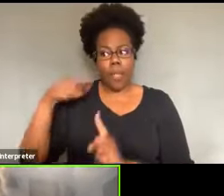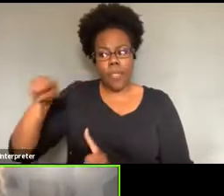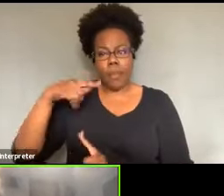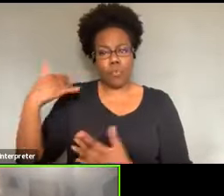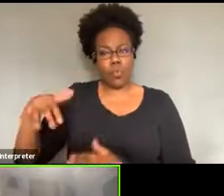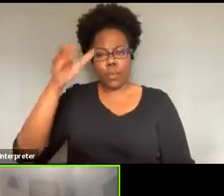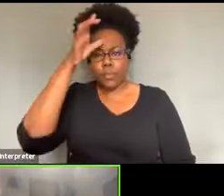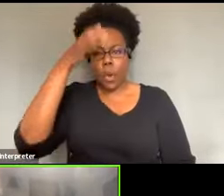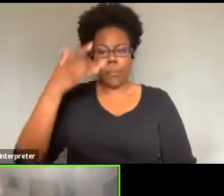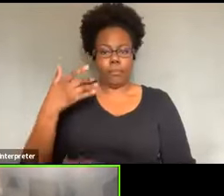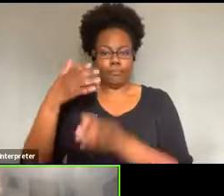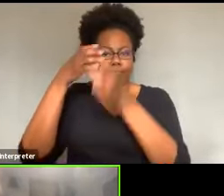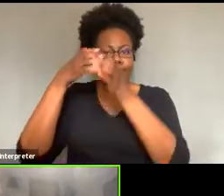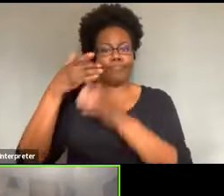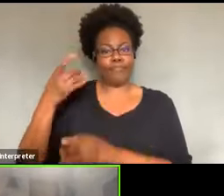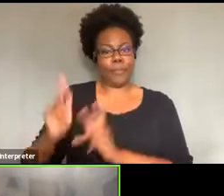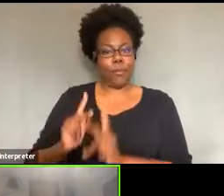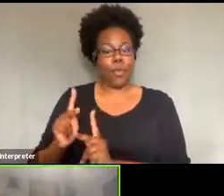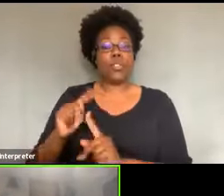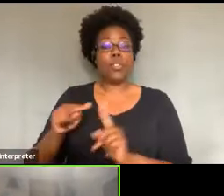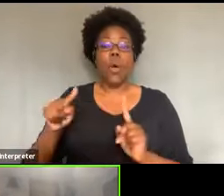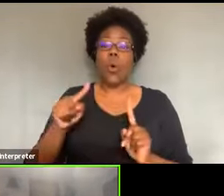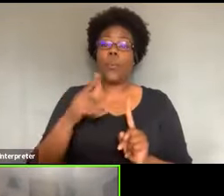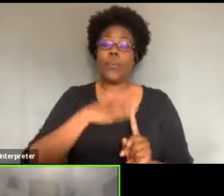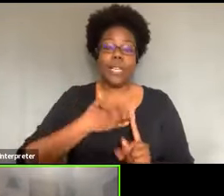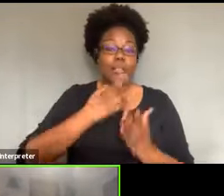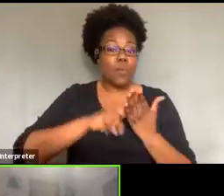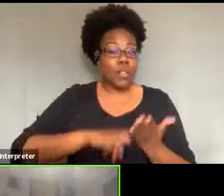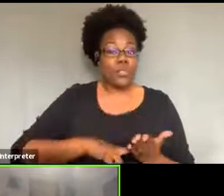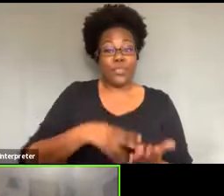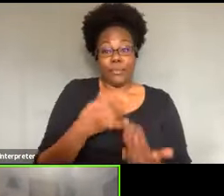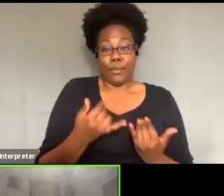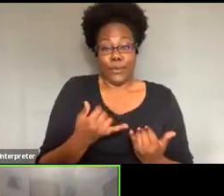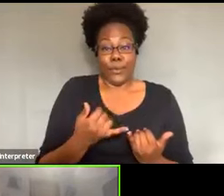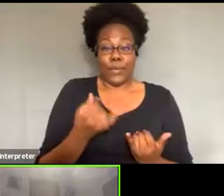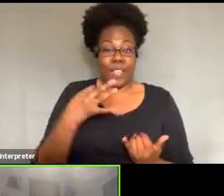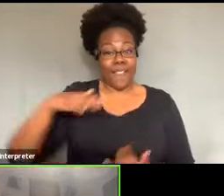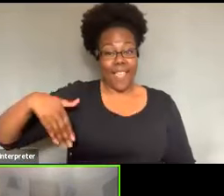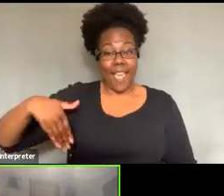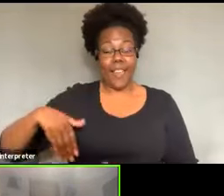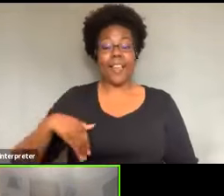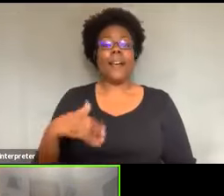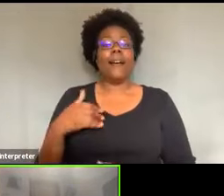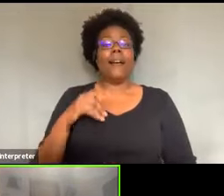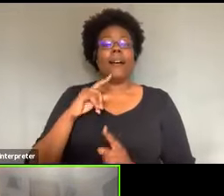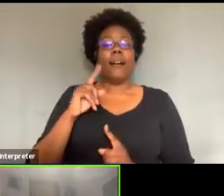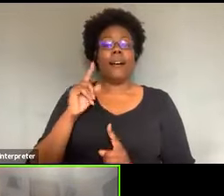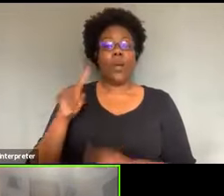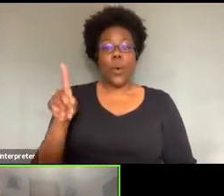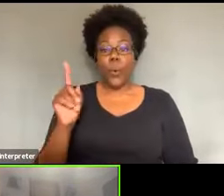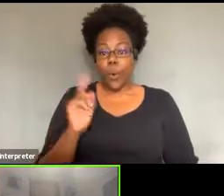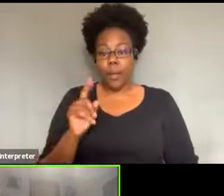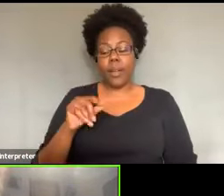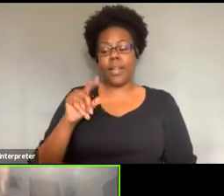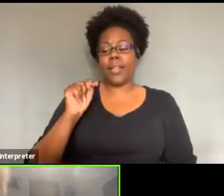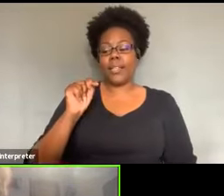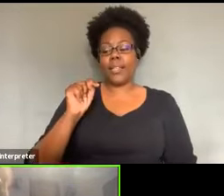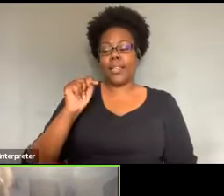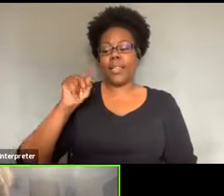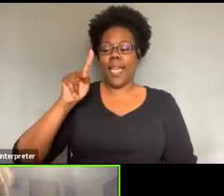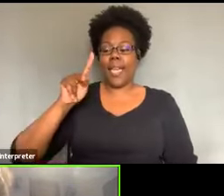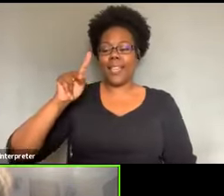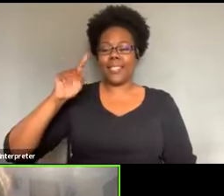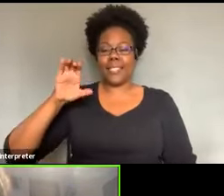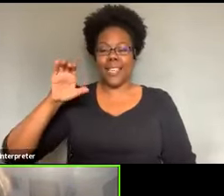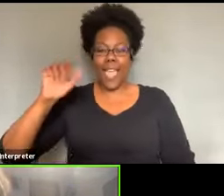pretty soon. you haven't already, um, from, uh, again, TKCA, uh, team keeping the culture live.